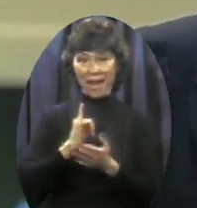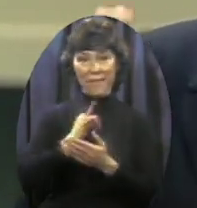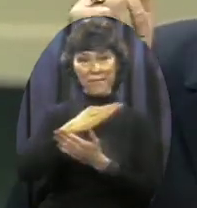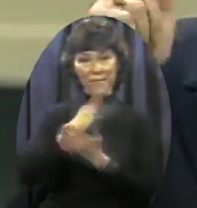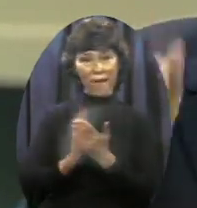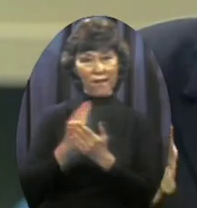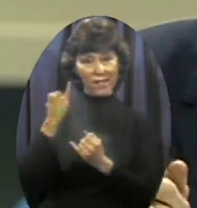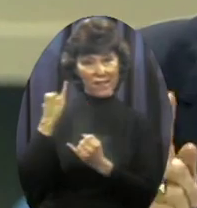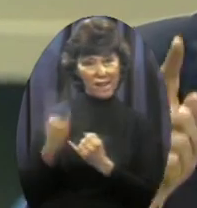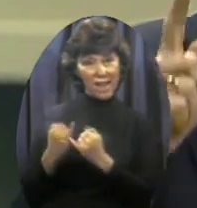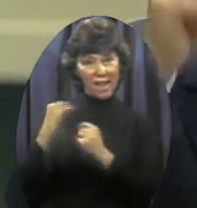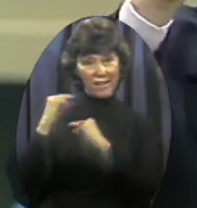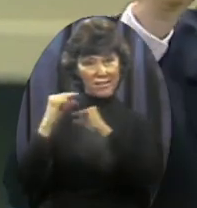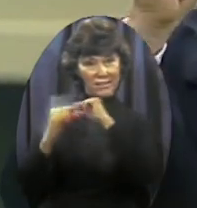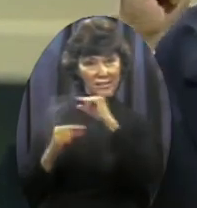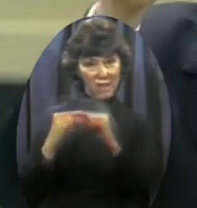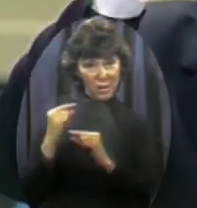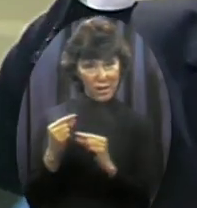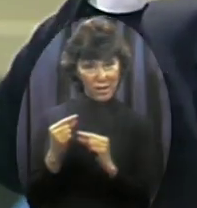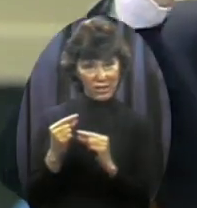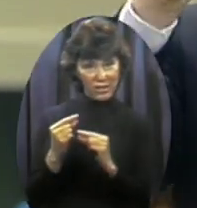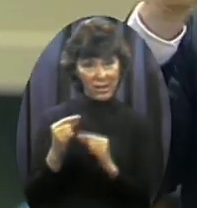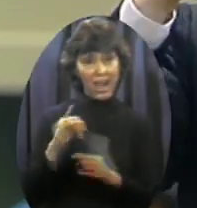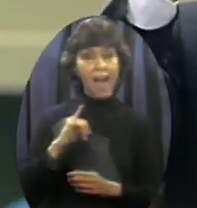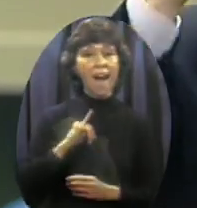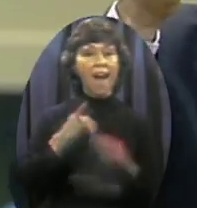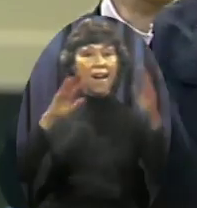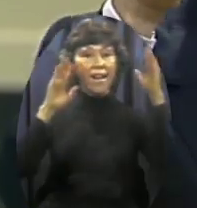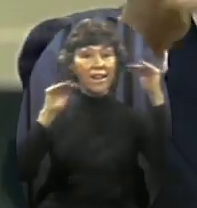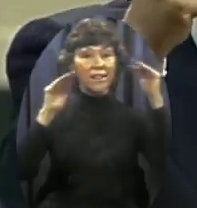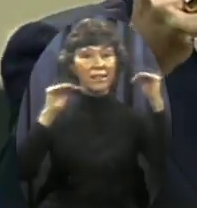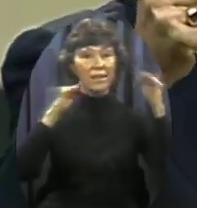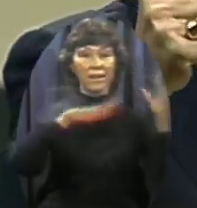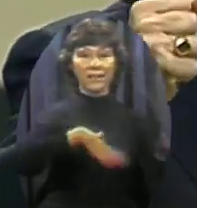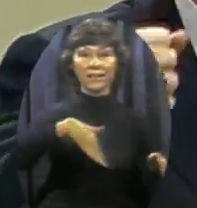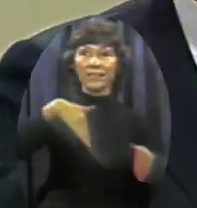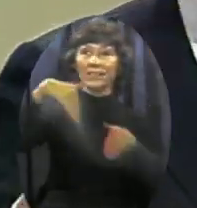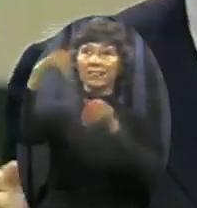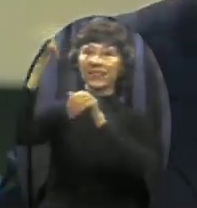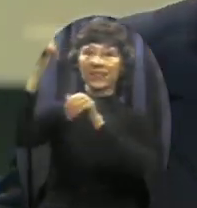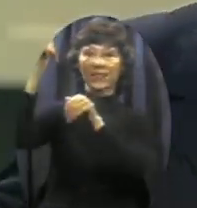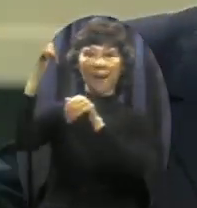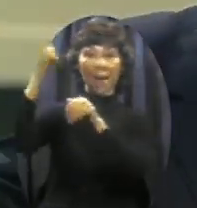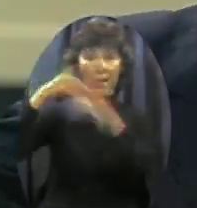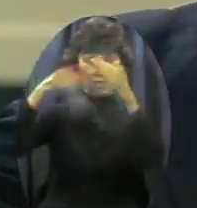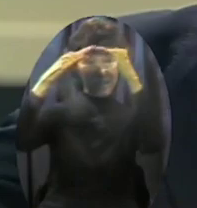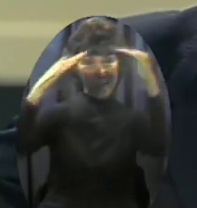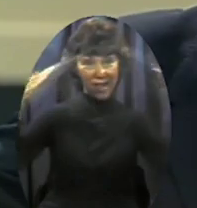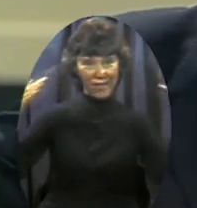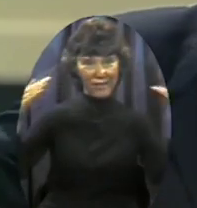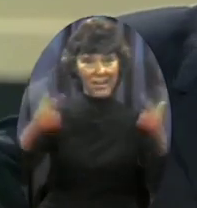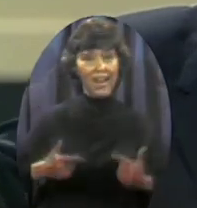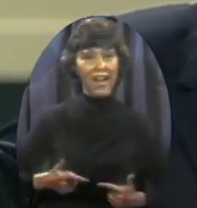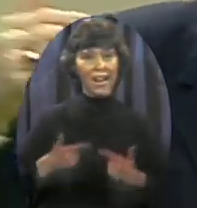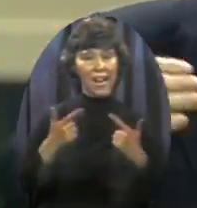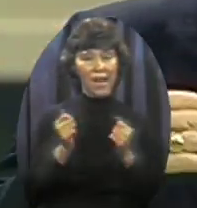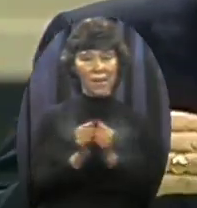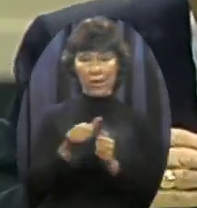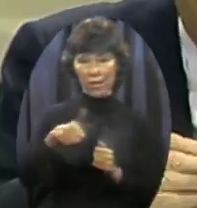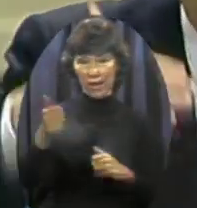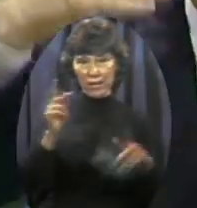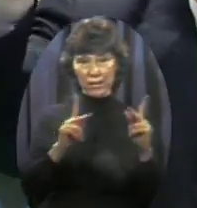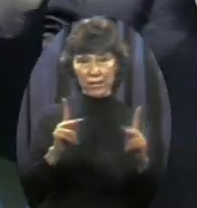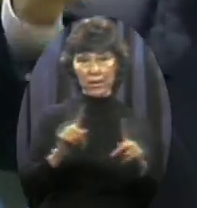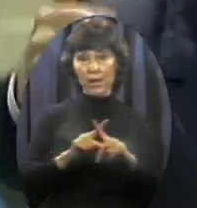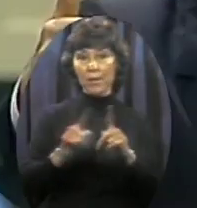expecting not the undertaker But the upper taker I'm expecting to go up With the sound of the trumpet As a born again believer With millions of others But